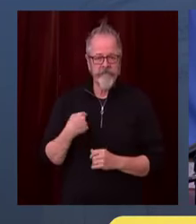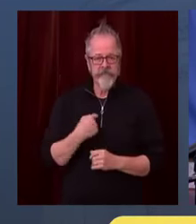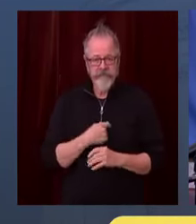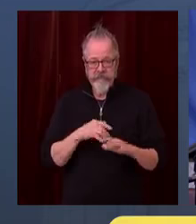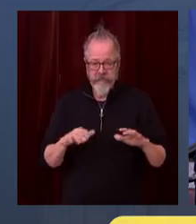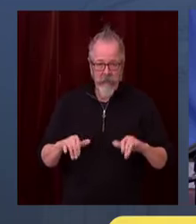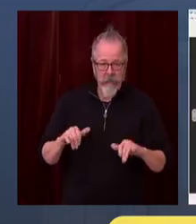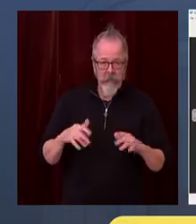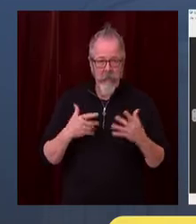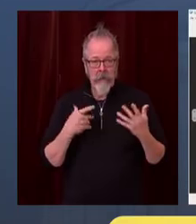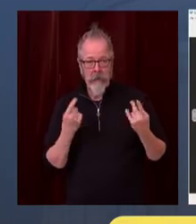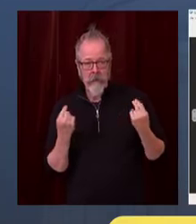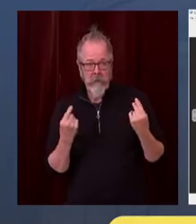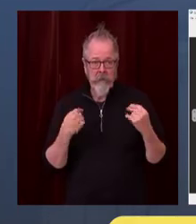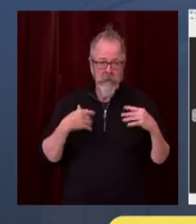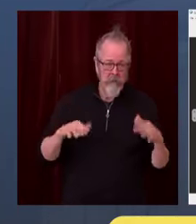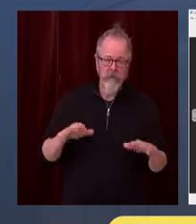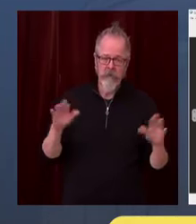today.